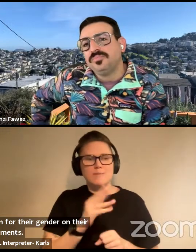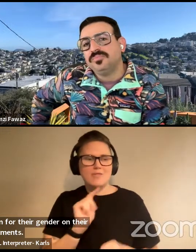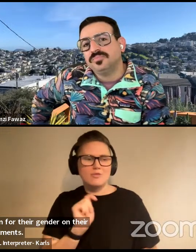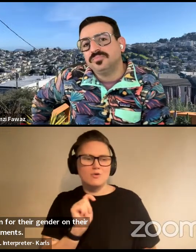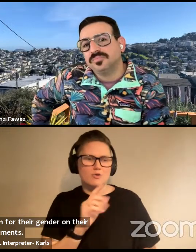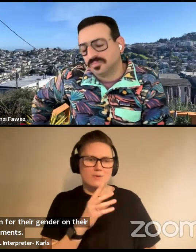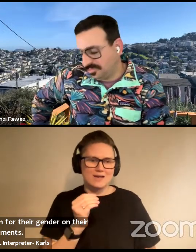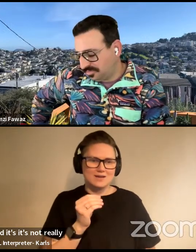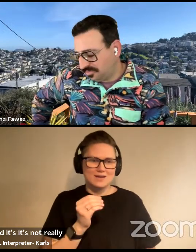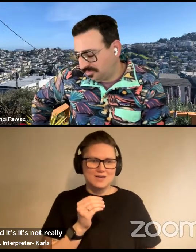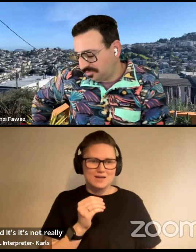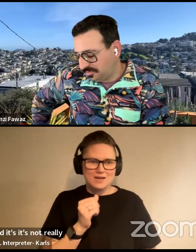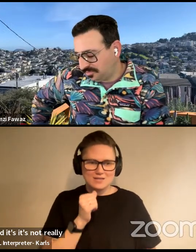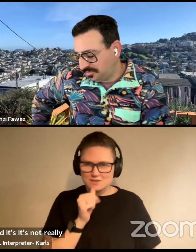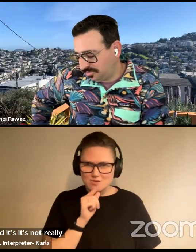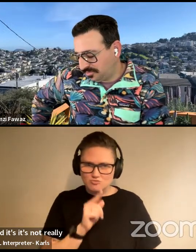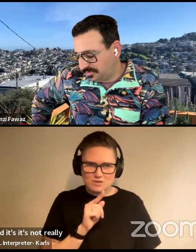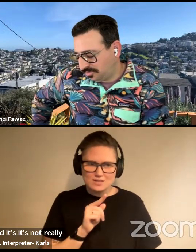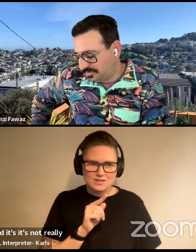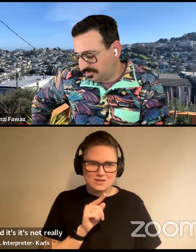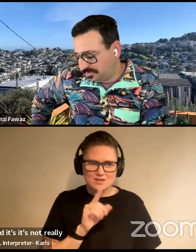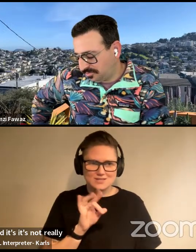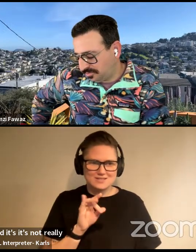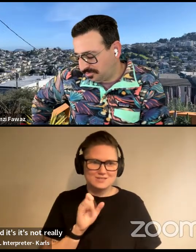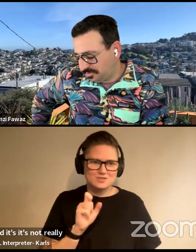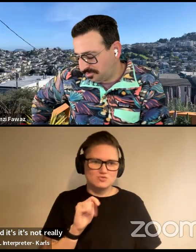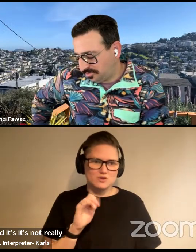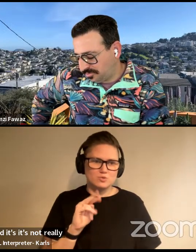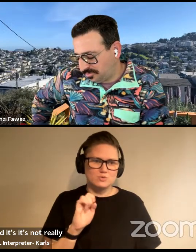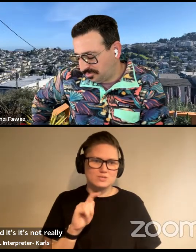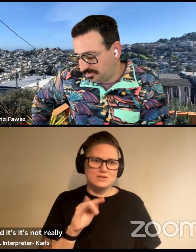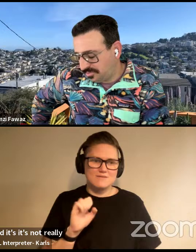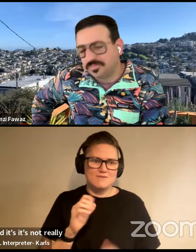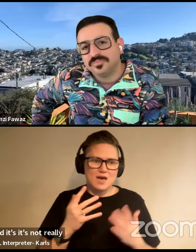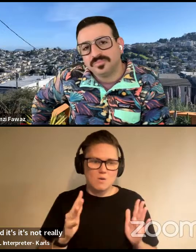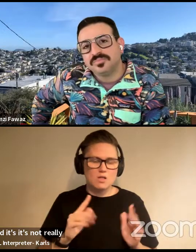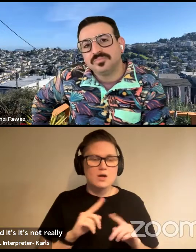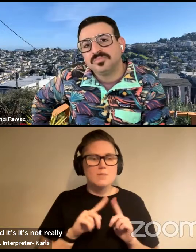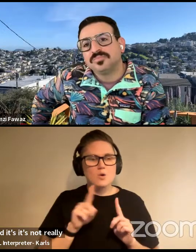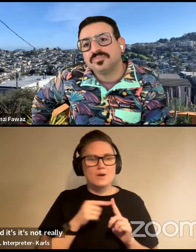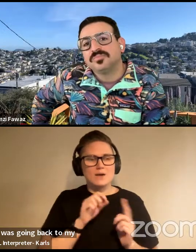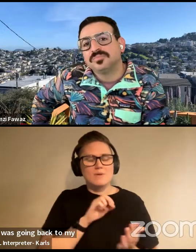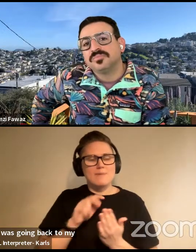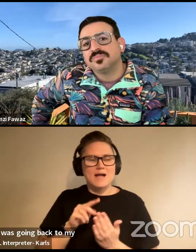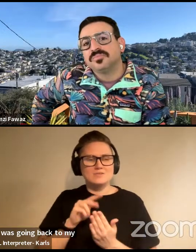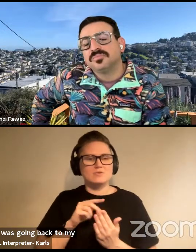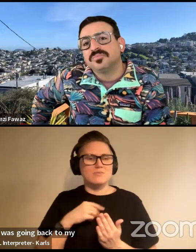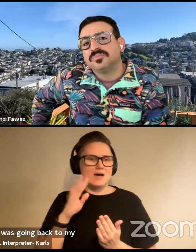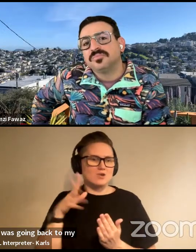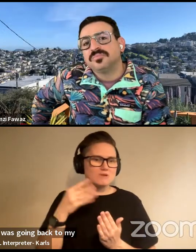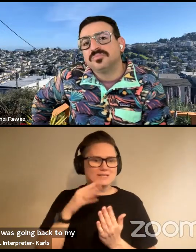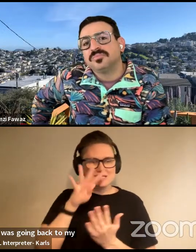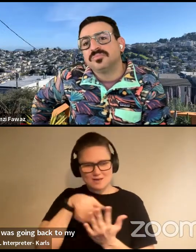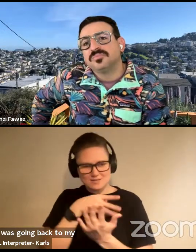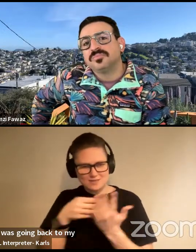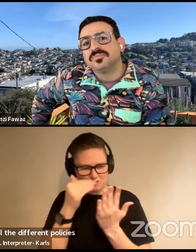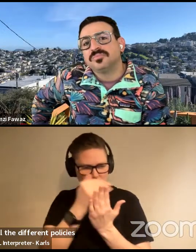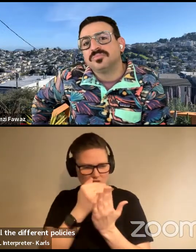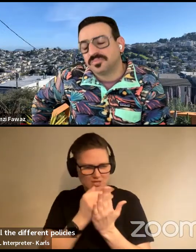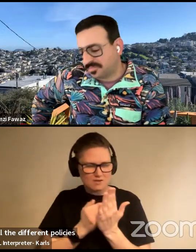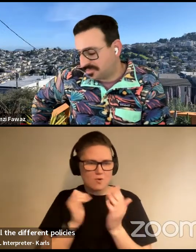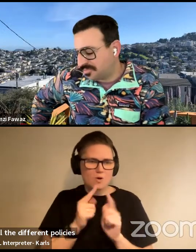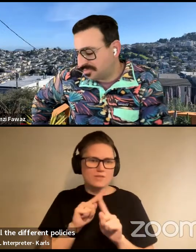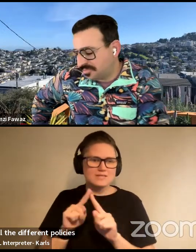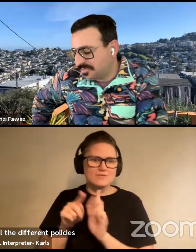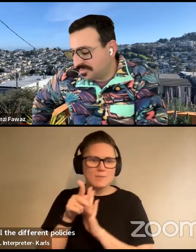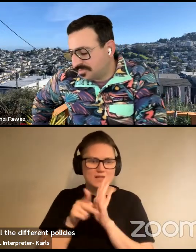distributive at all. But when I was going back to my crazy Excel sheet of all the, all the different policies, eventually I saw